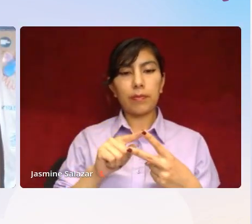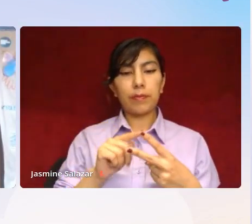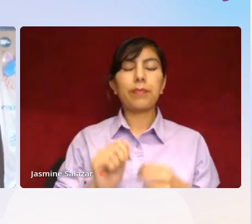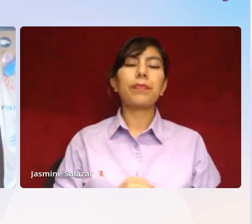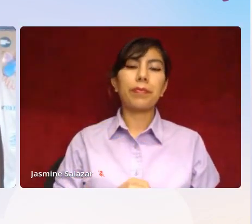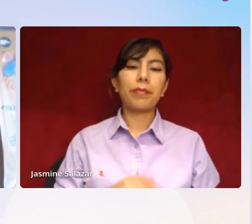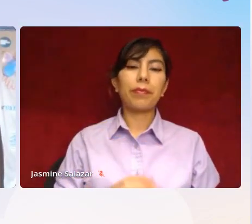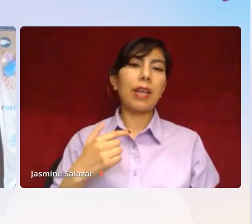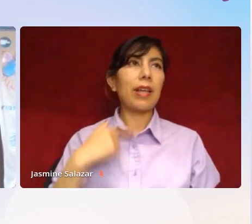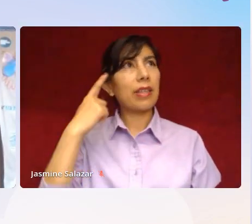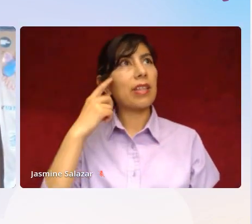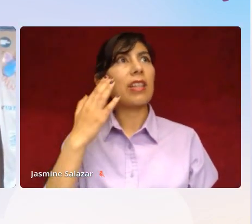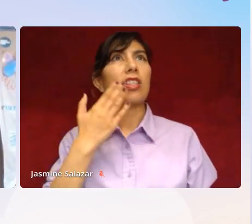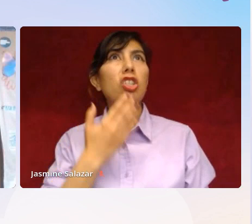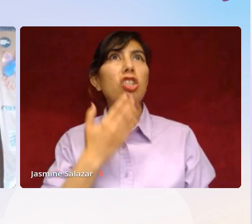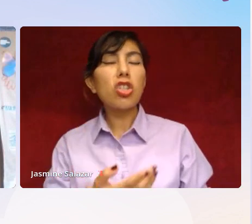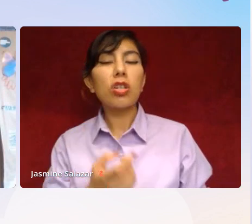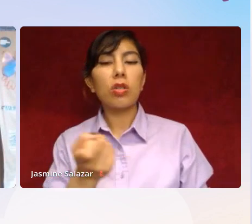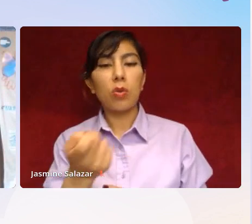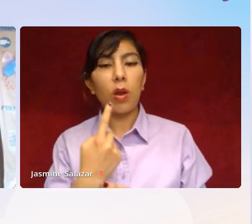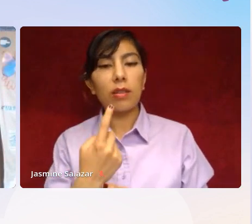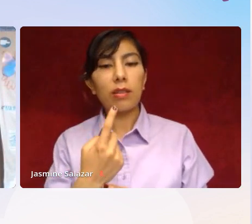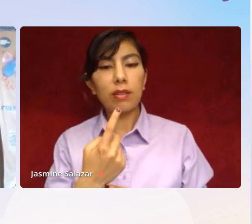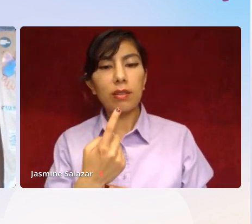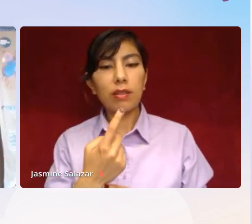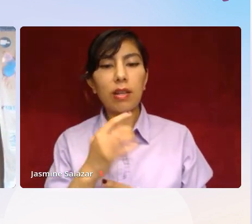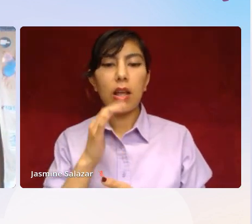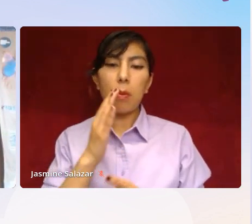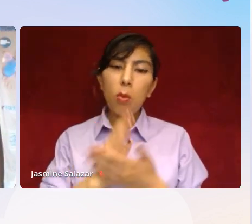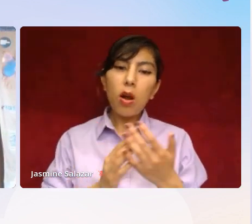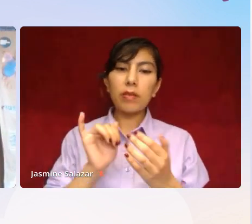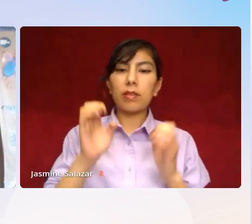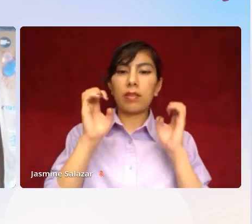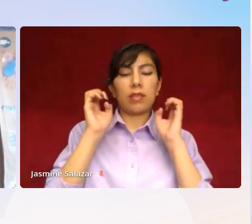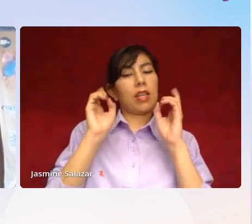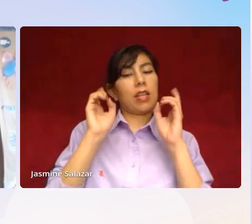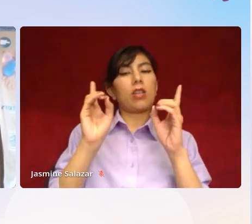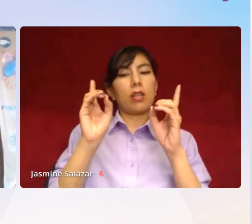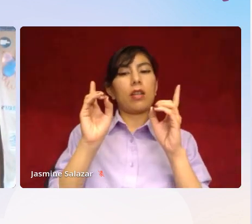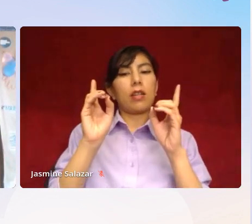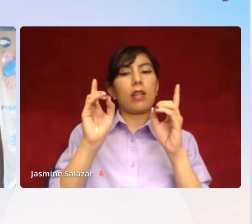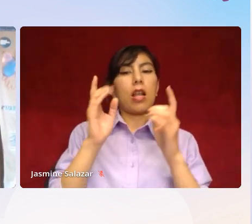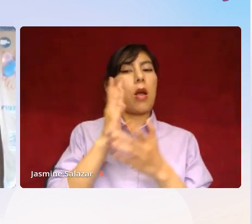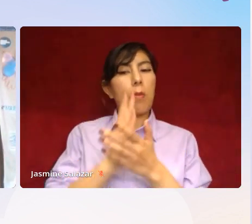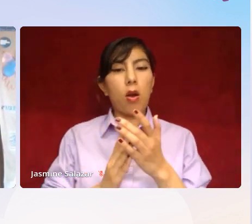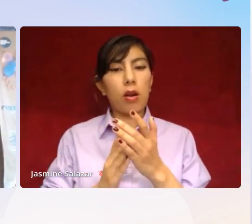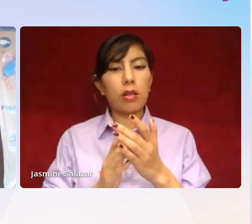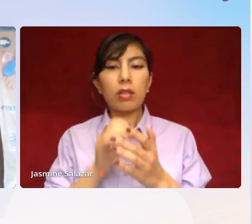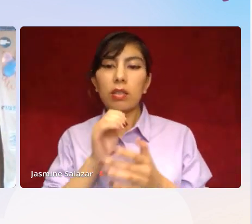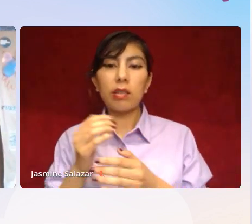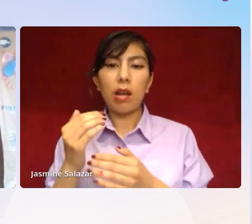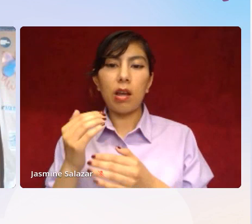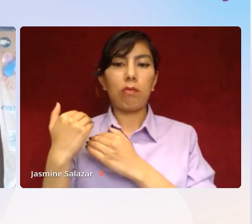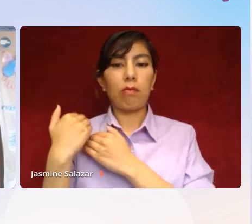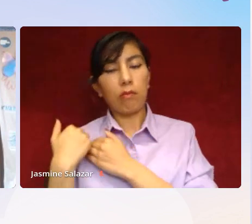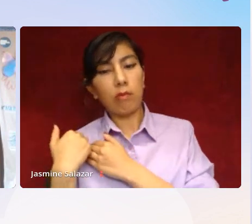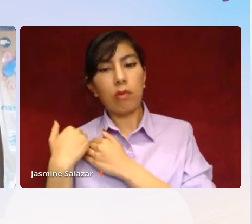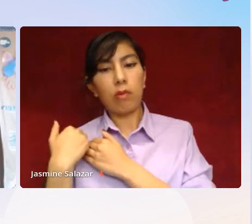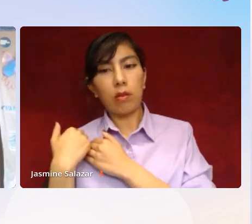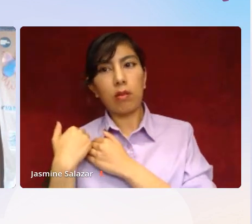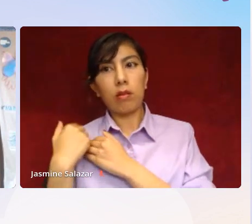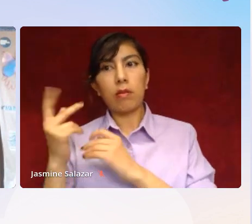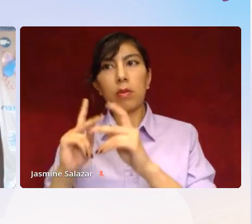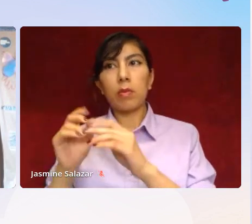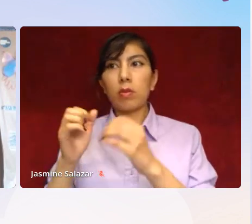that's such a good question. I think part of it is education. Part of it is not burdening other people to educate you.